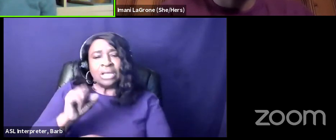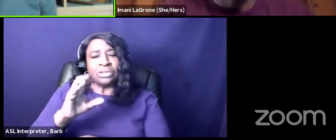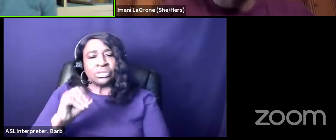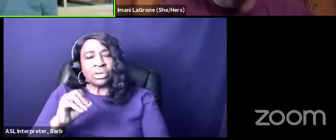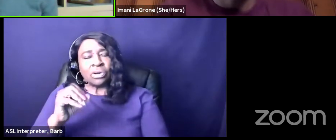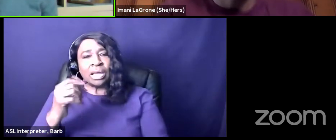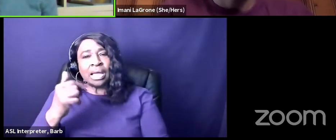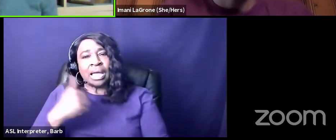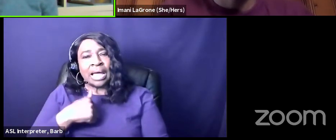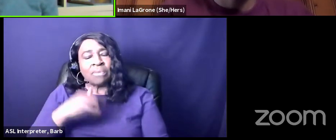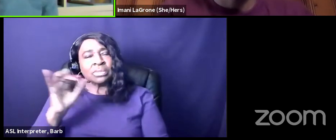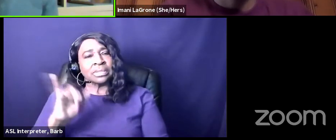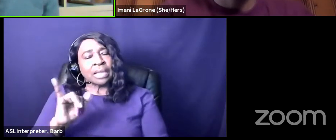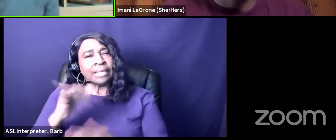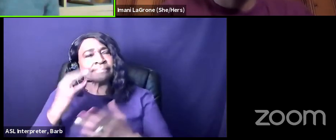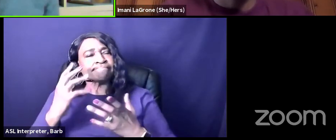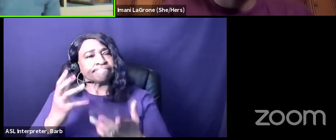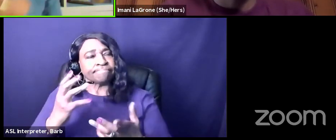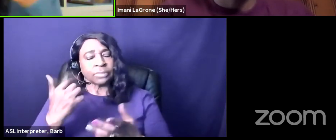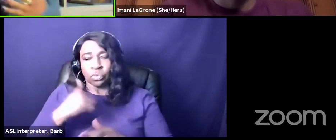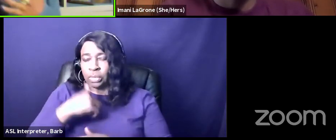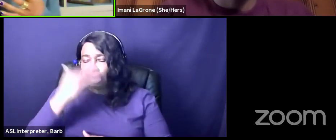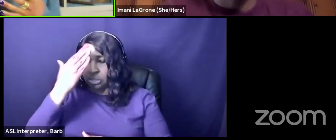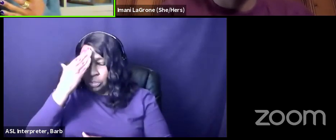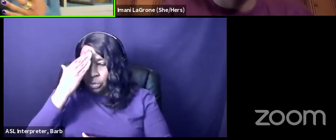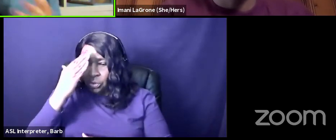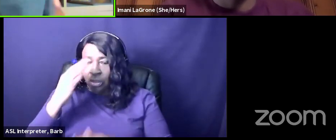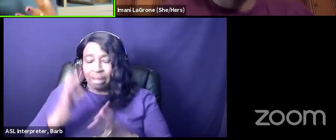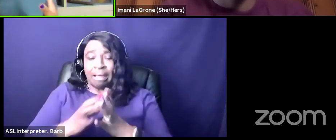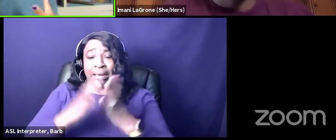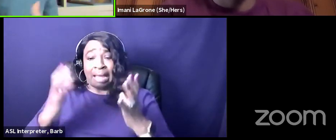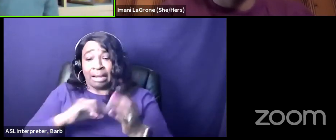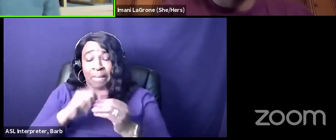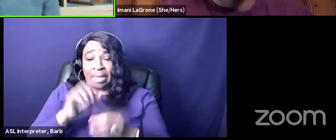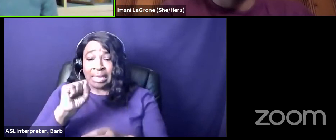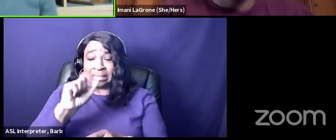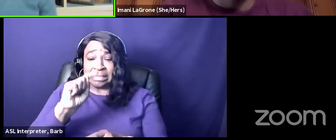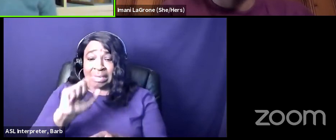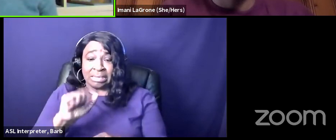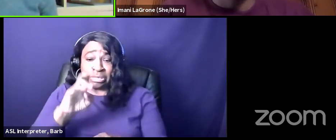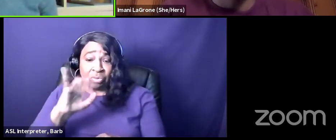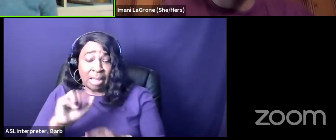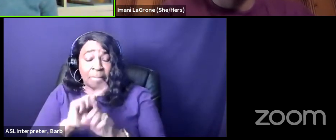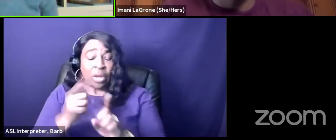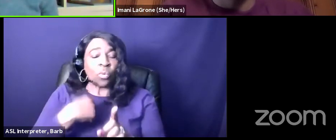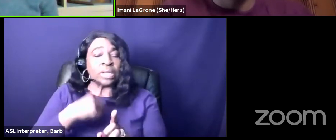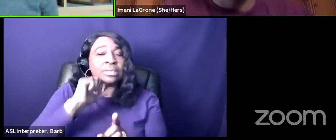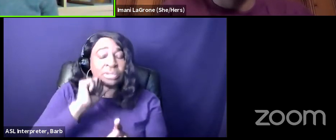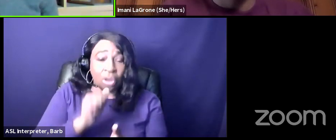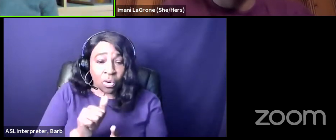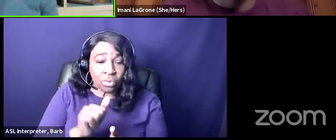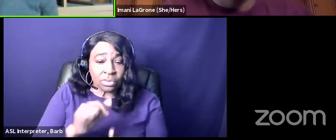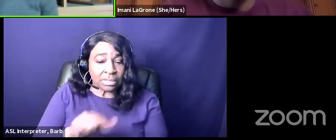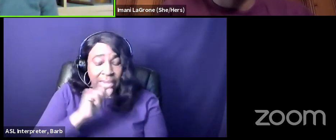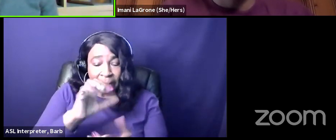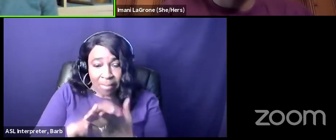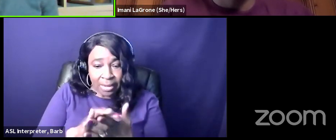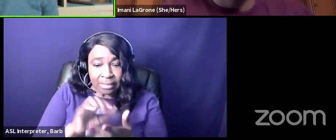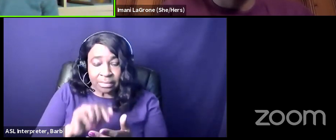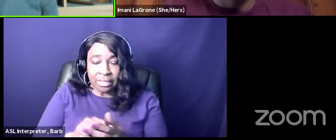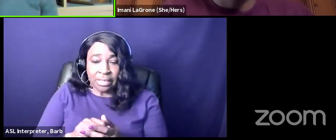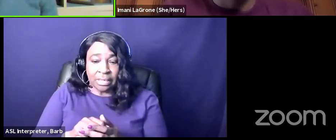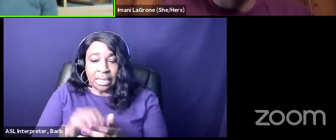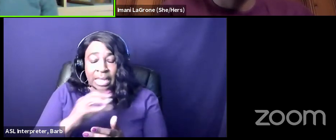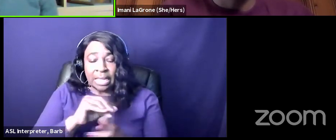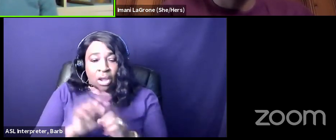curious as like so we know where we know a lot about stacy abrams but we don't and i'm fascinated with barbara